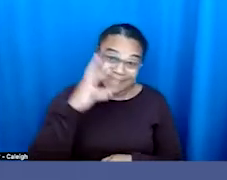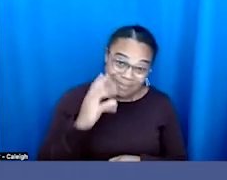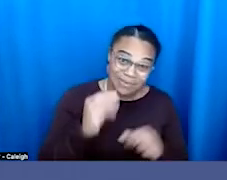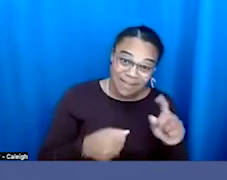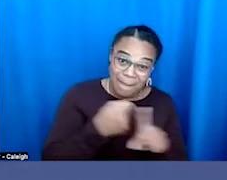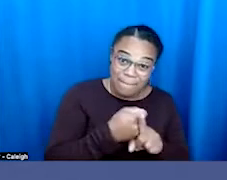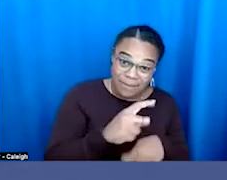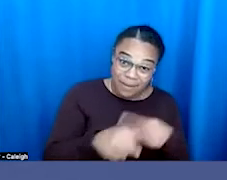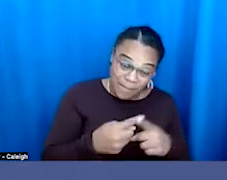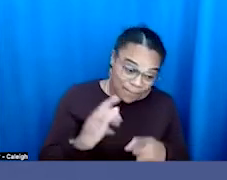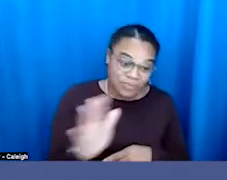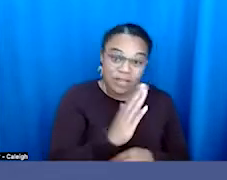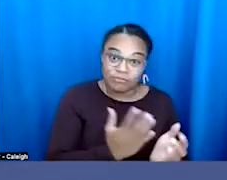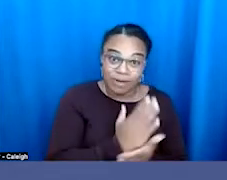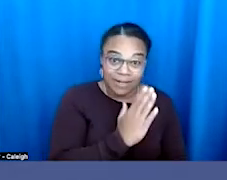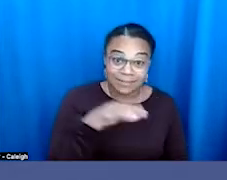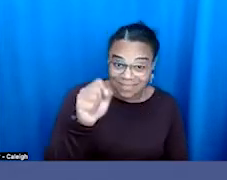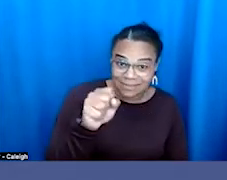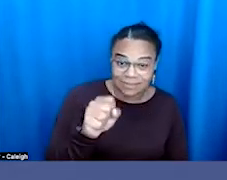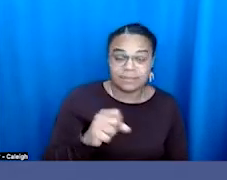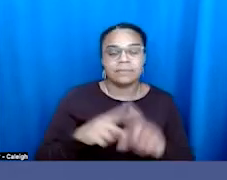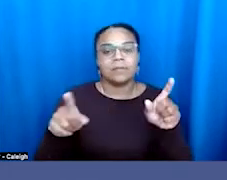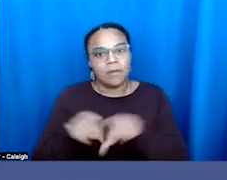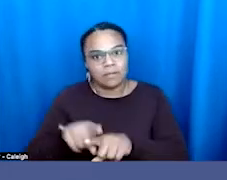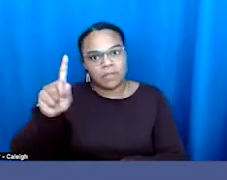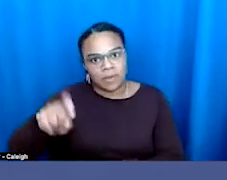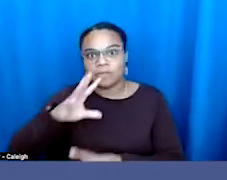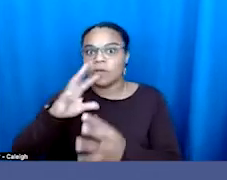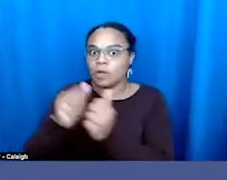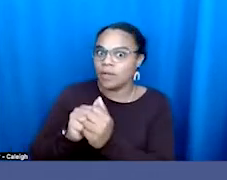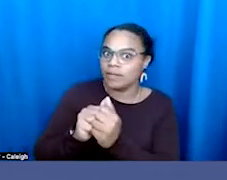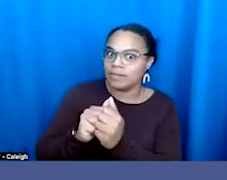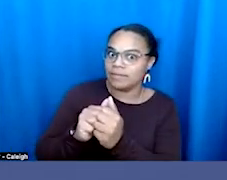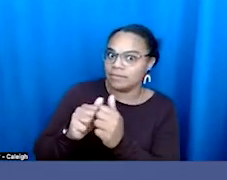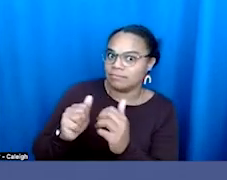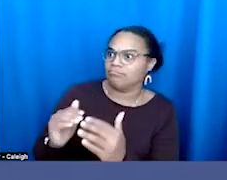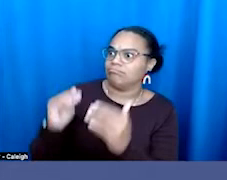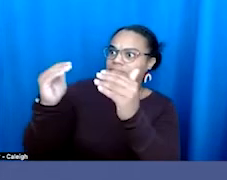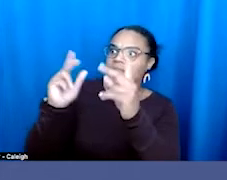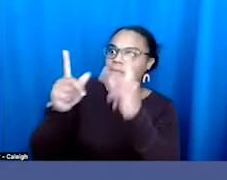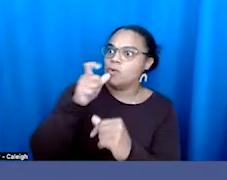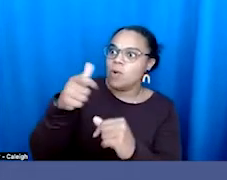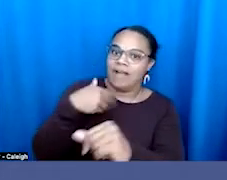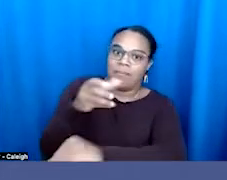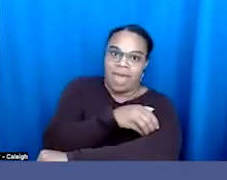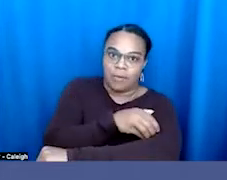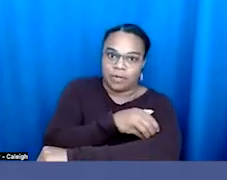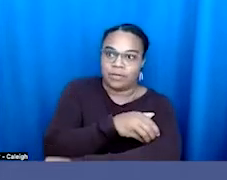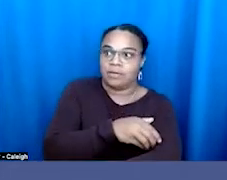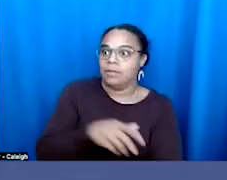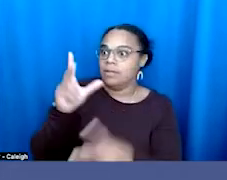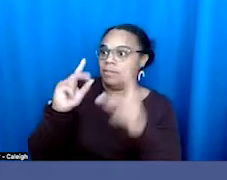can attain. You're also going to talk to the people in positions of power and business interests